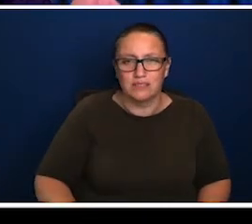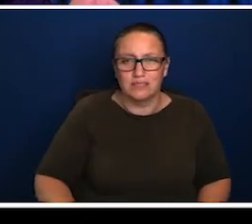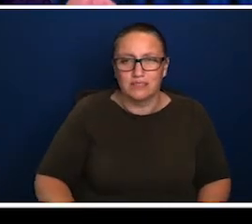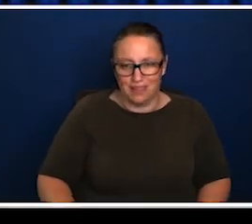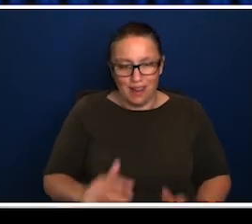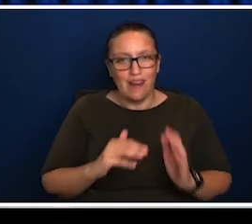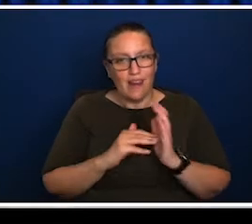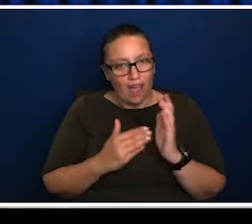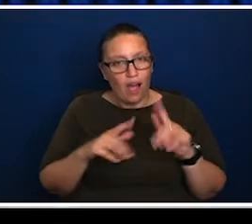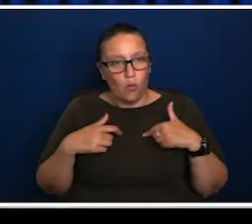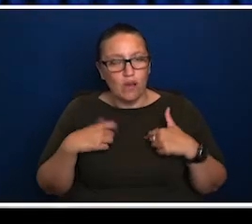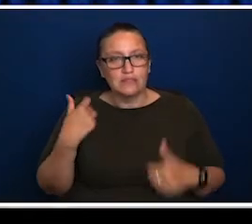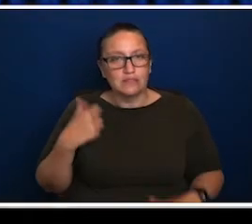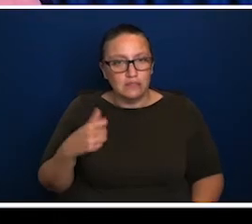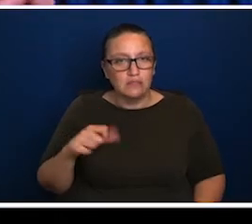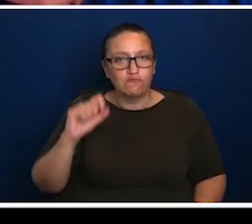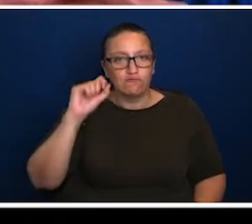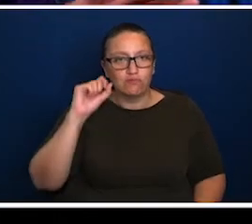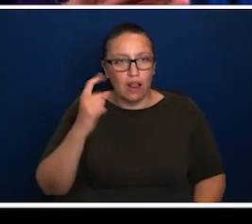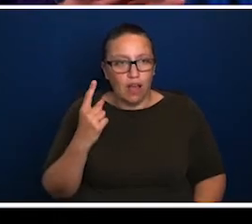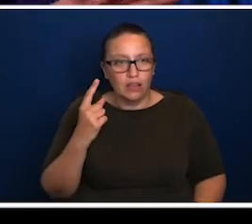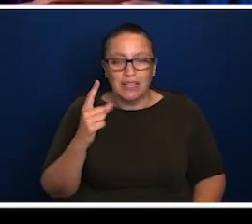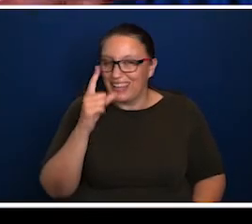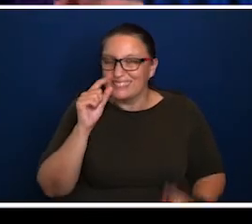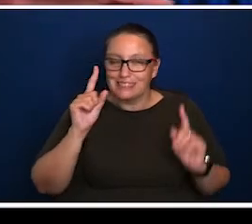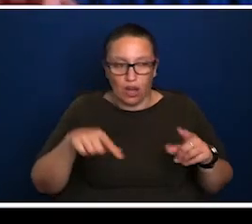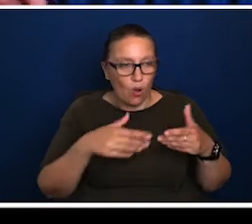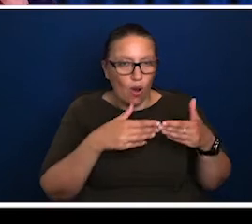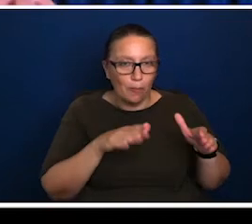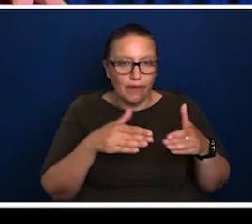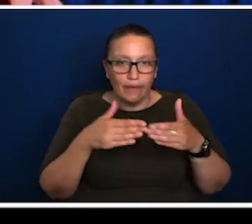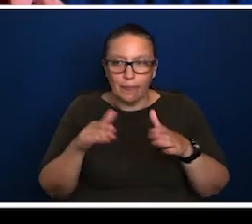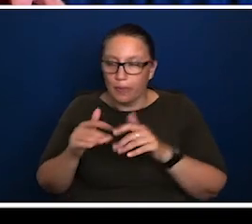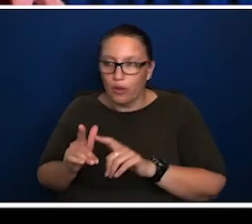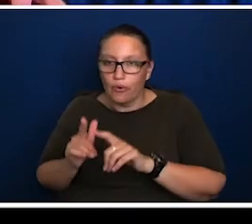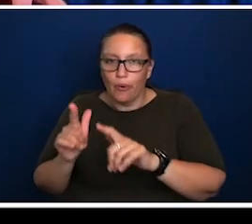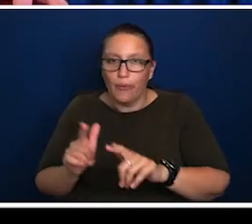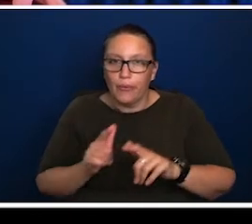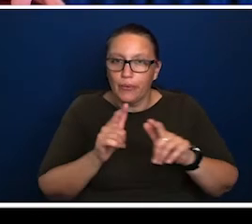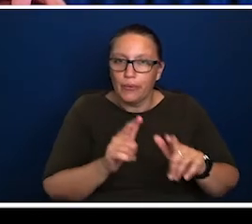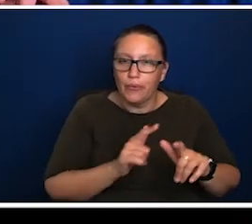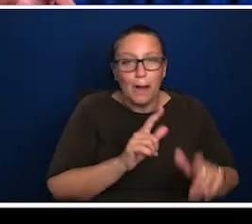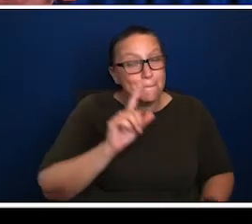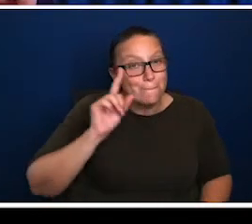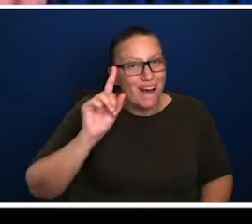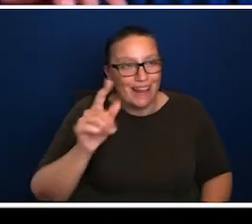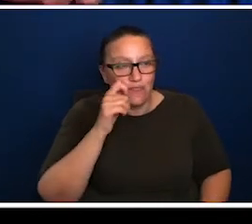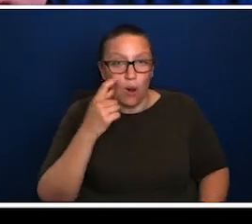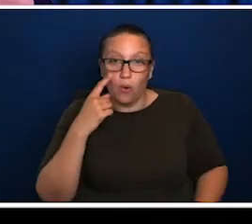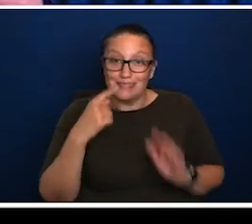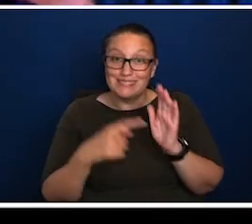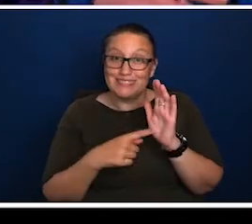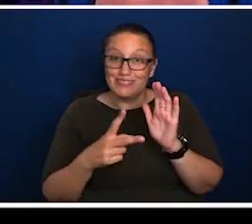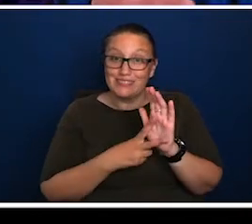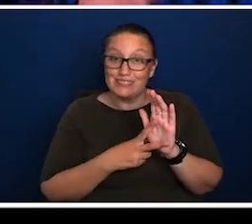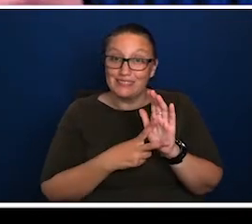last six months. We're in a place now where we can start to go back to things that we weren't allowed to do. Now, the television screen just